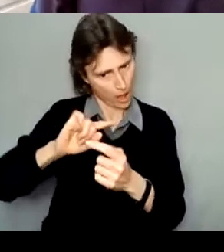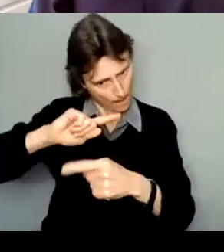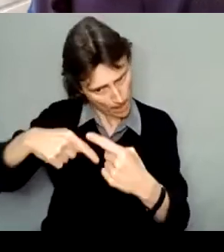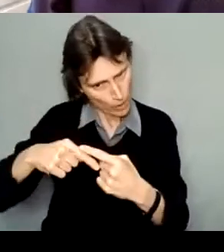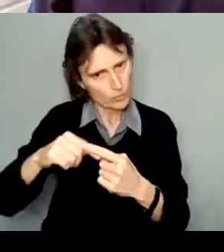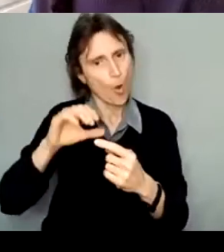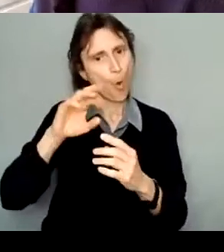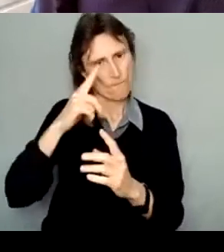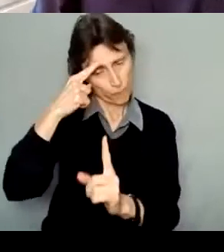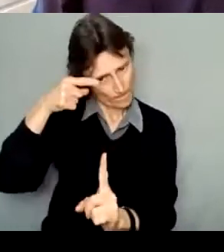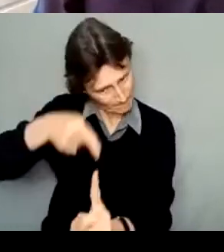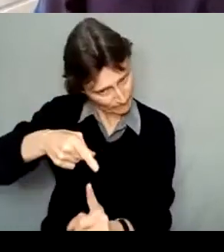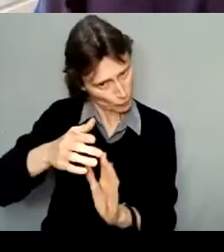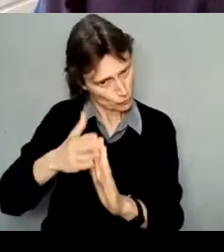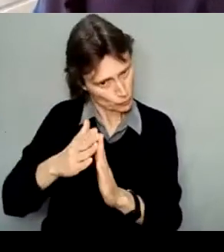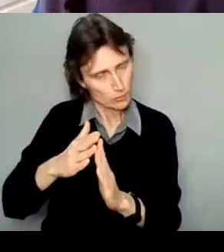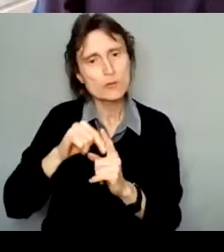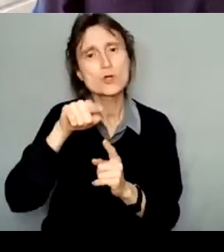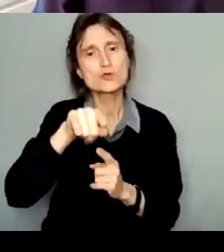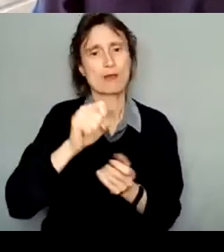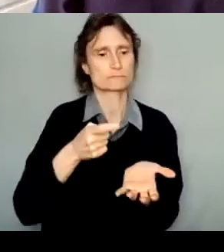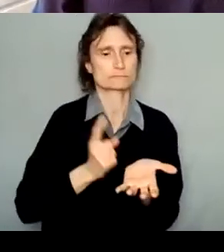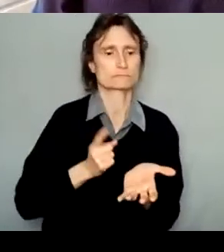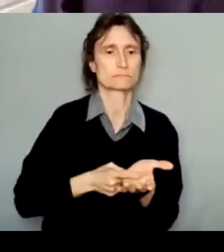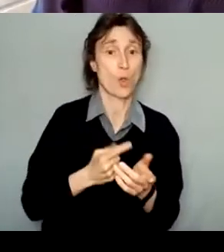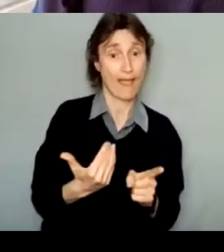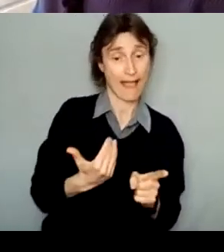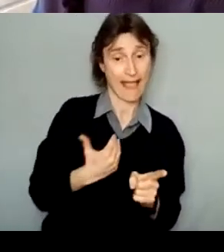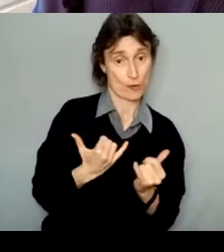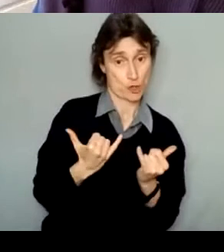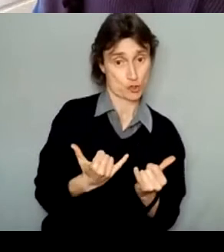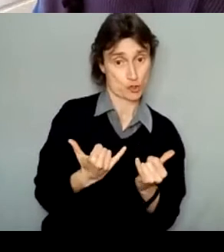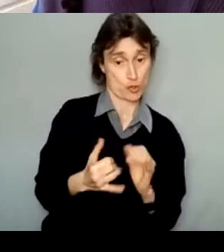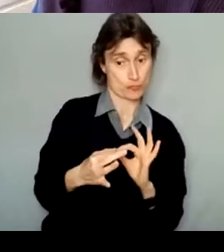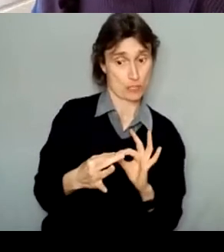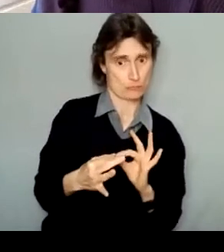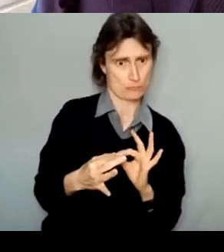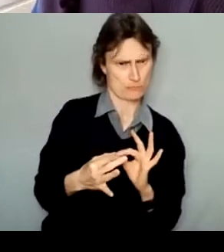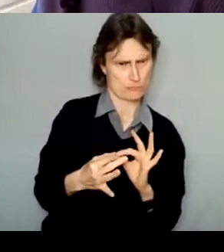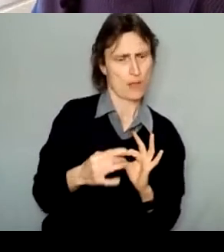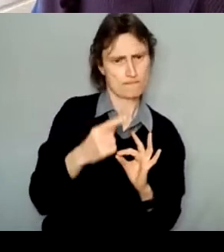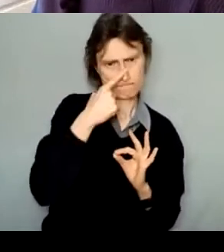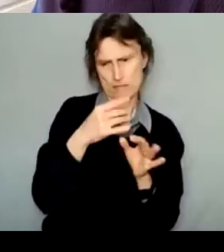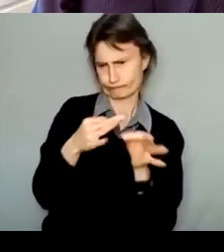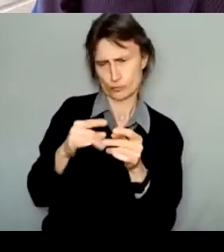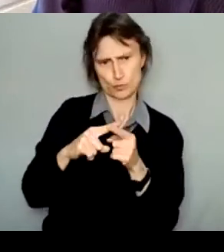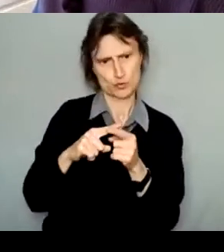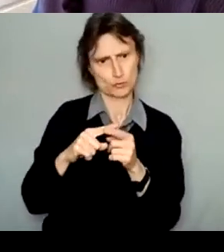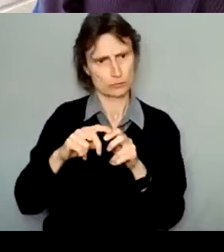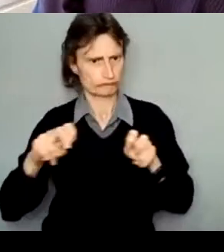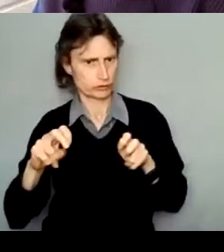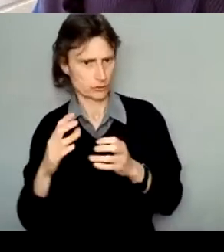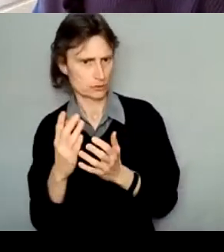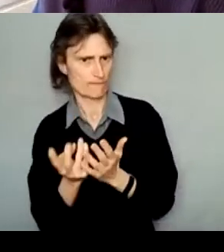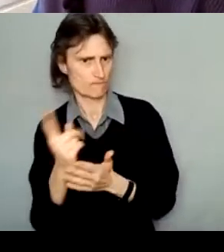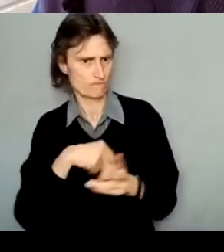really important to speak about your current relationships and connections to that community. For example, do you have personal